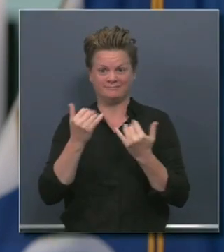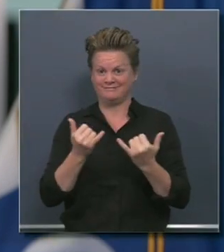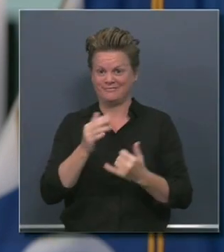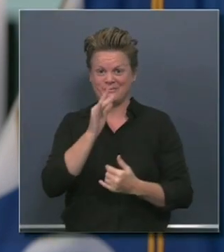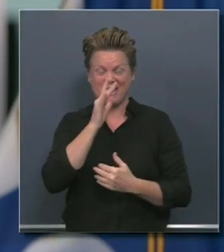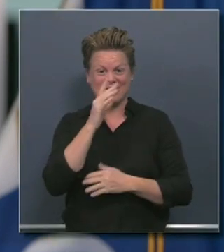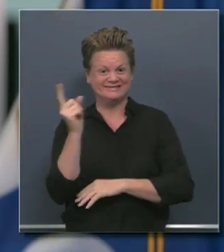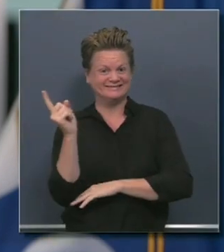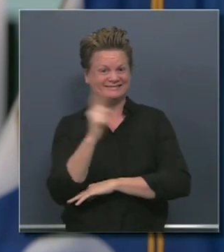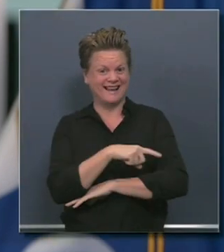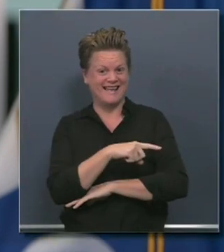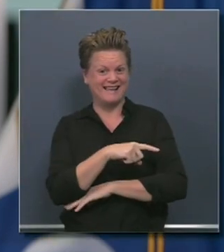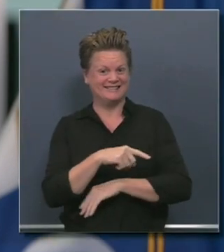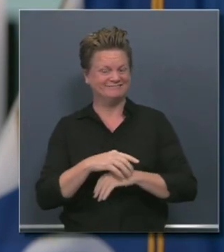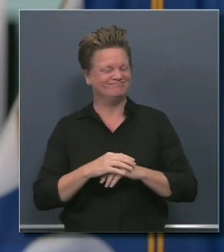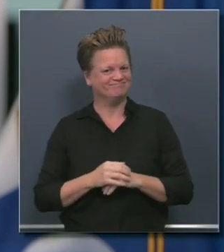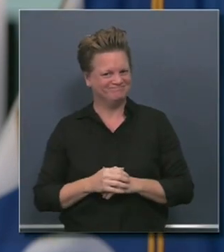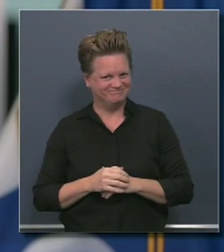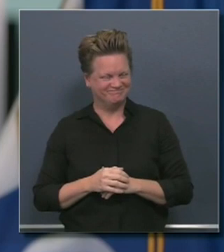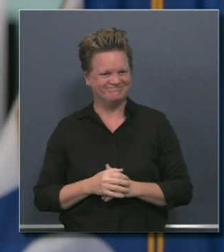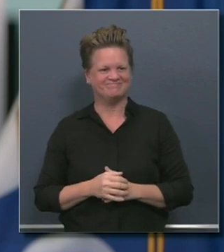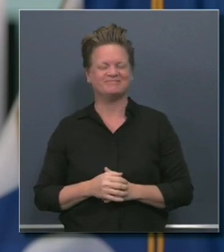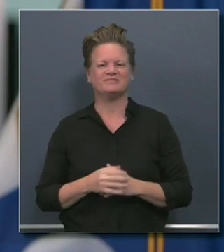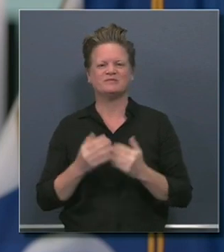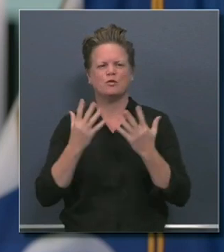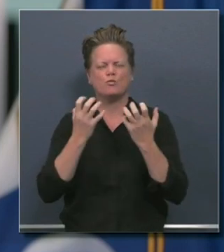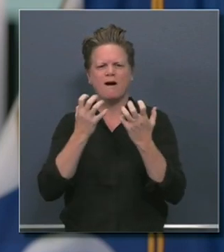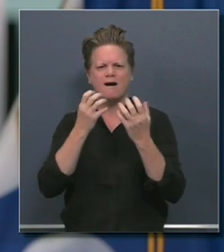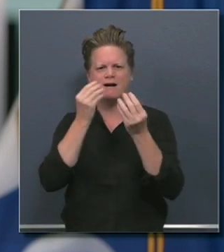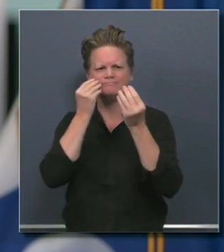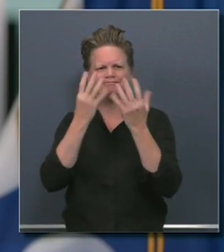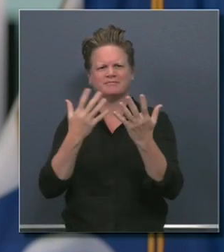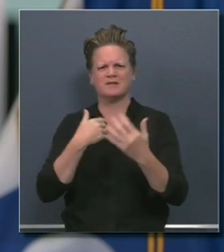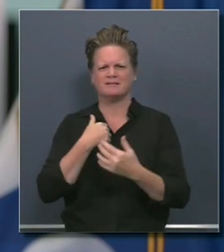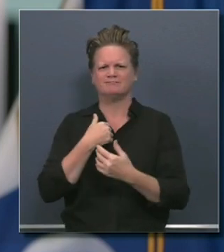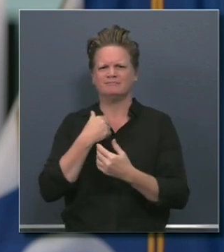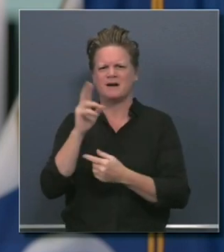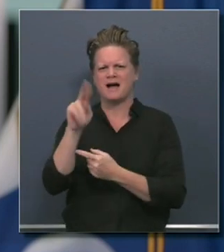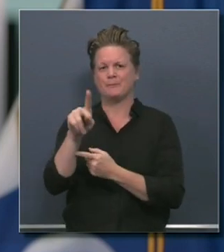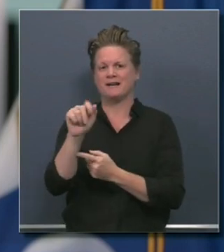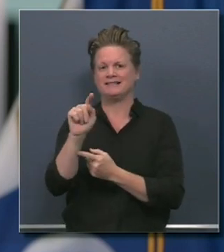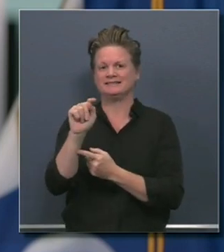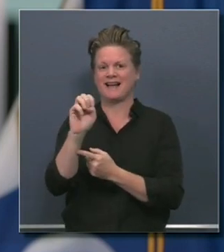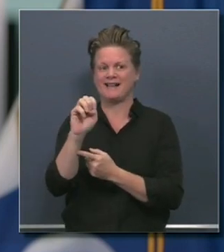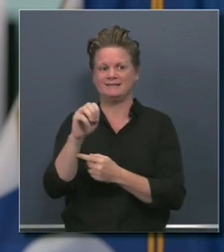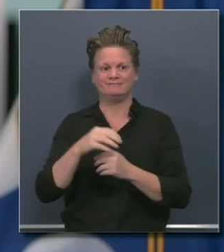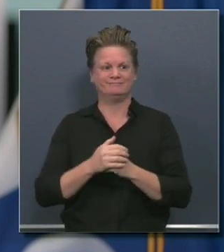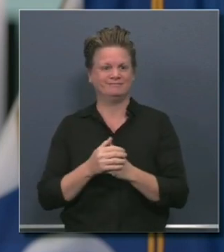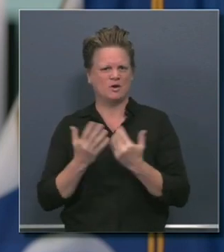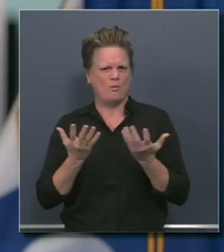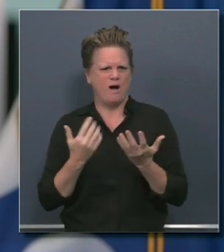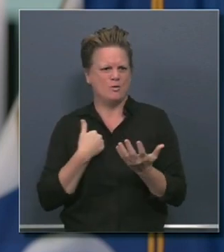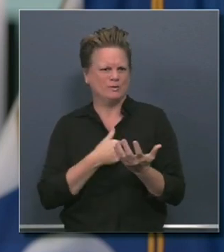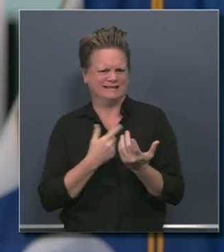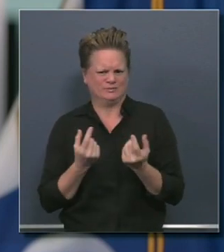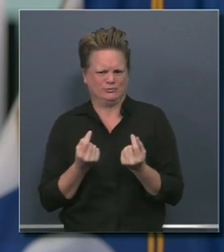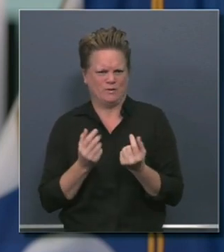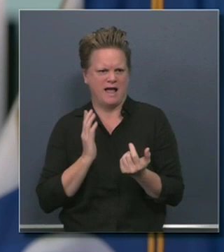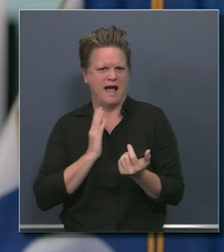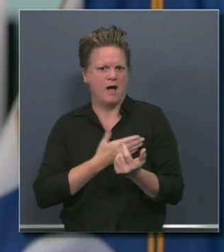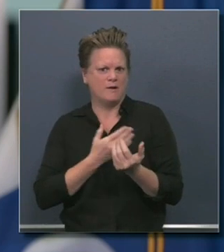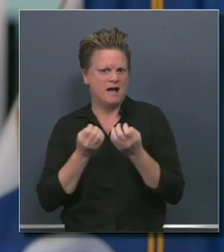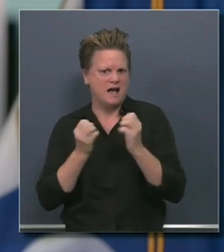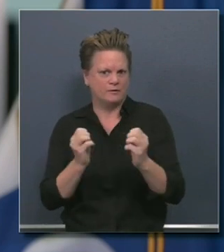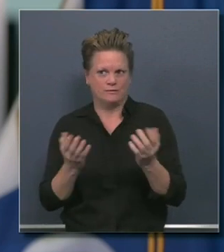you on a number of new efforts. The state of California and our western state pack of